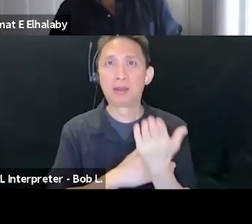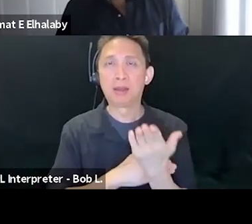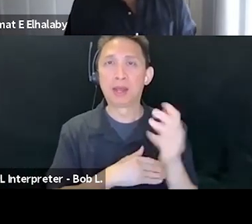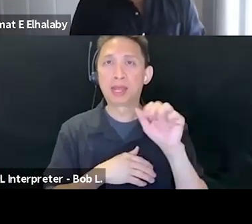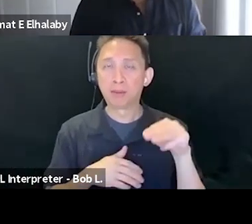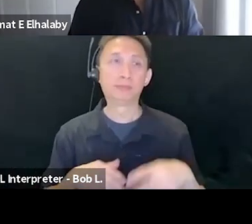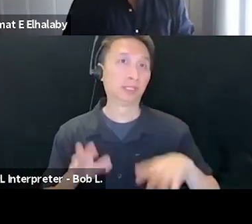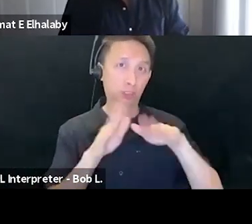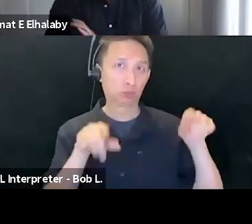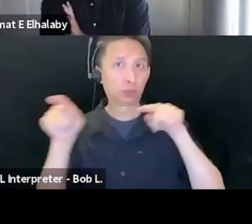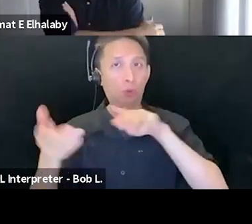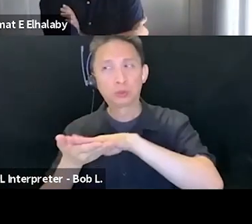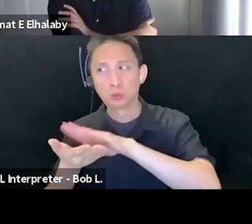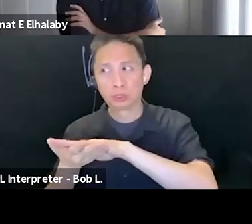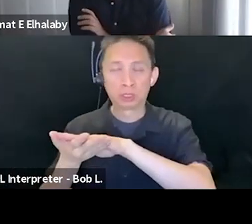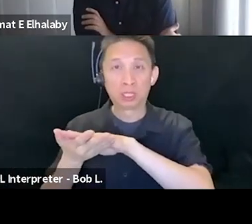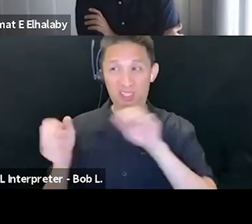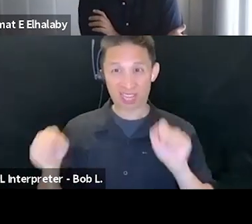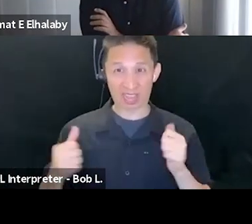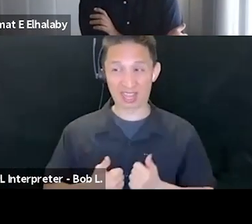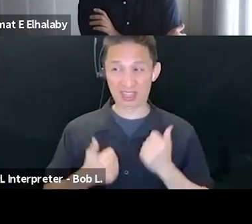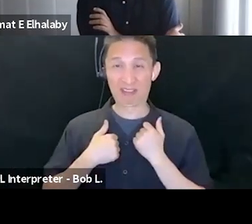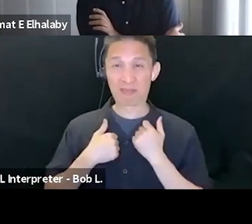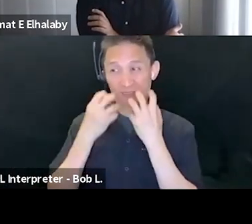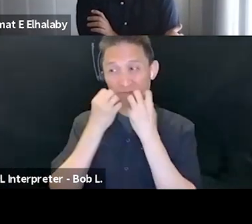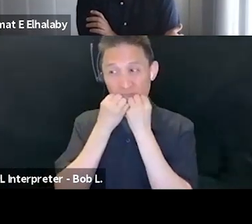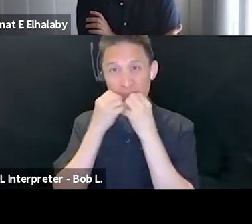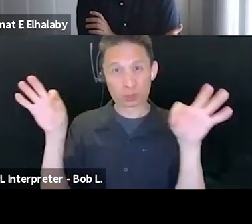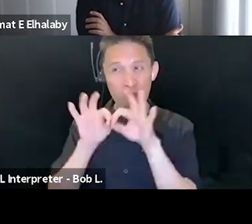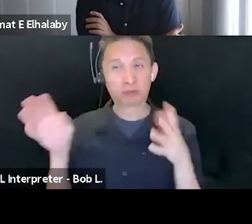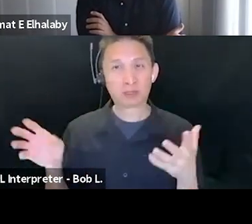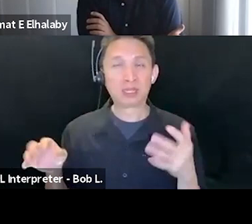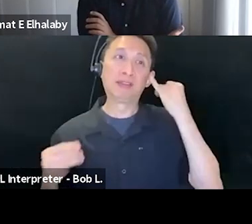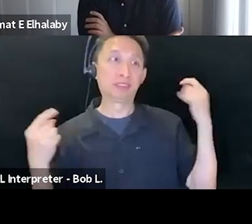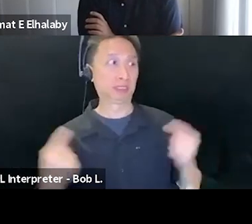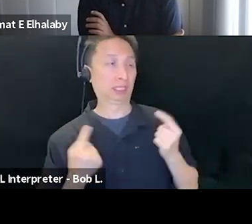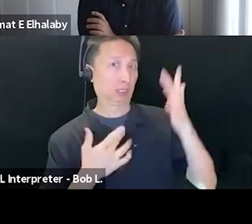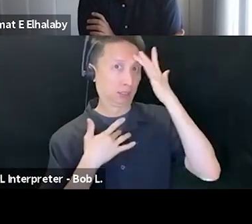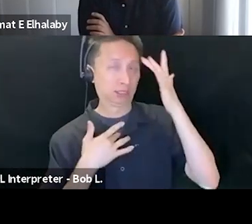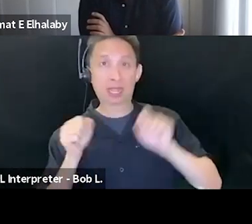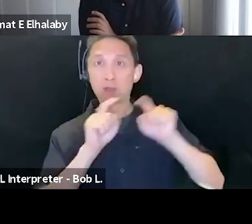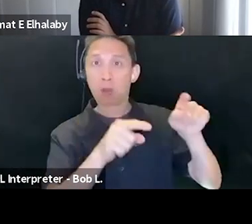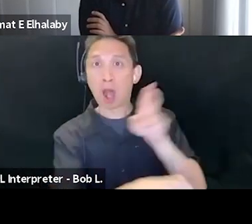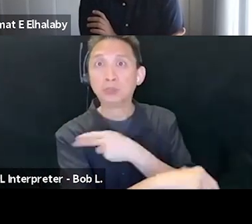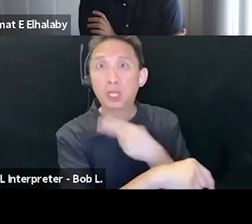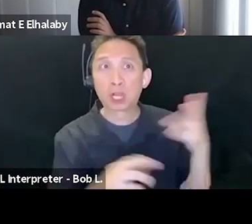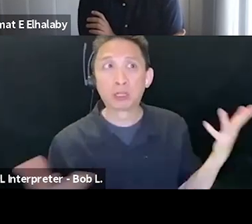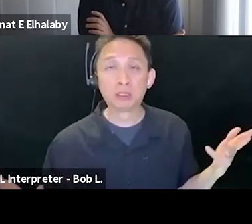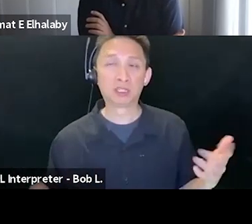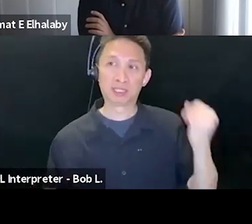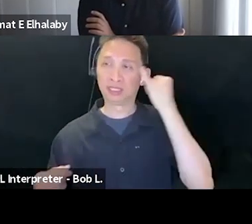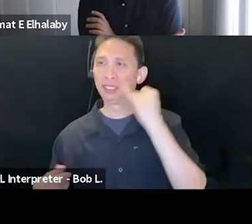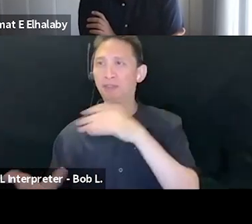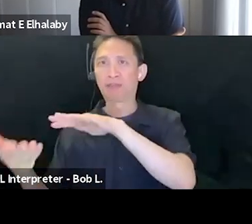on their way to school, it's about livability, the ability to reach a hospital, the ability to bury a loved one, the ability to